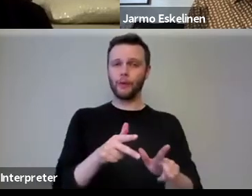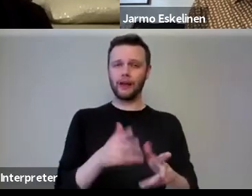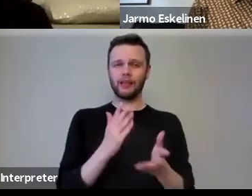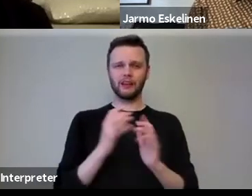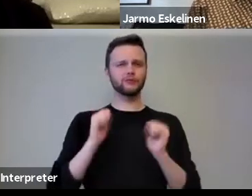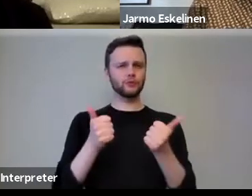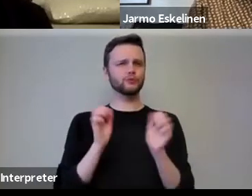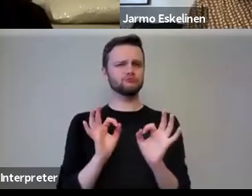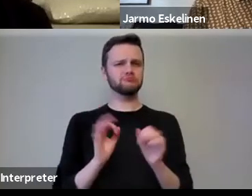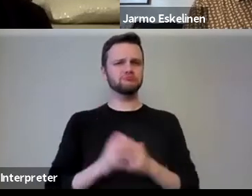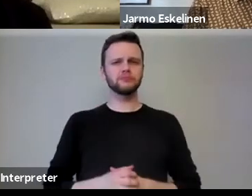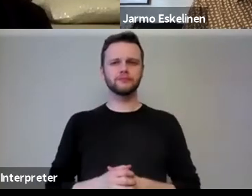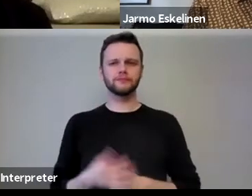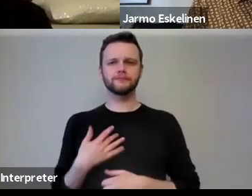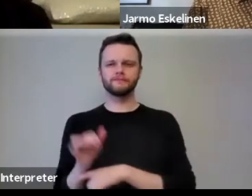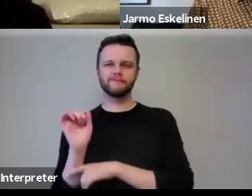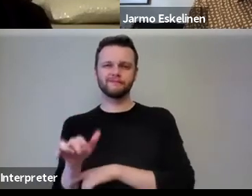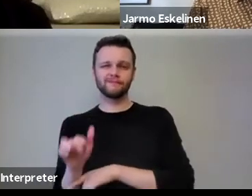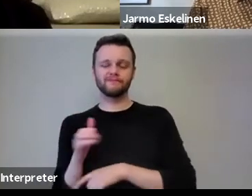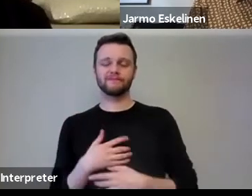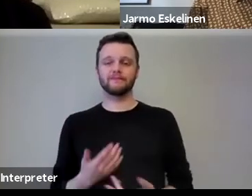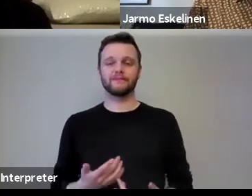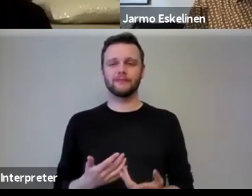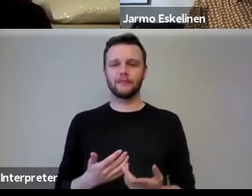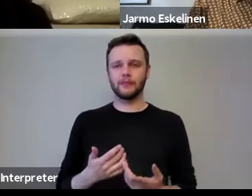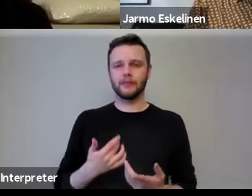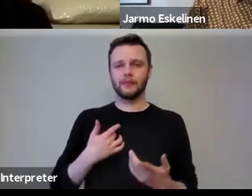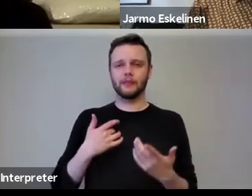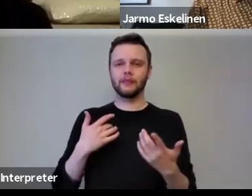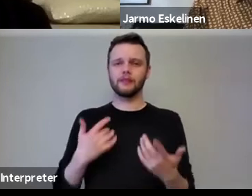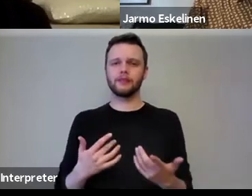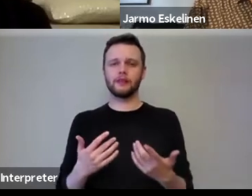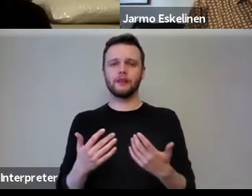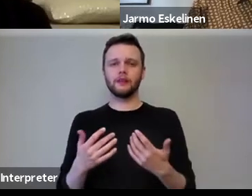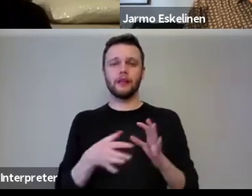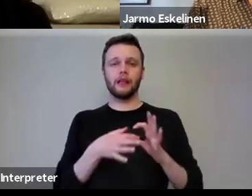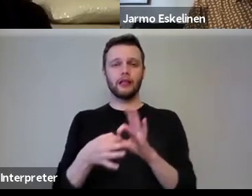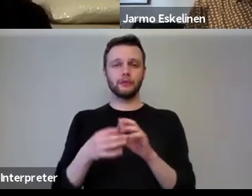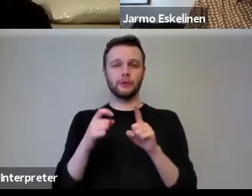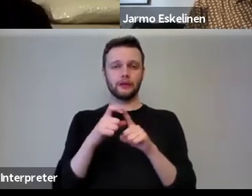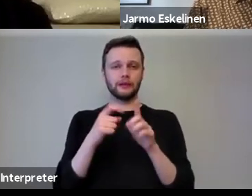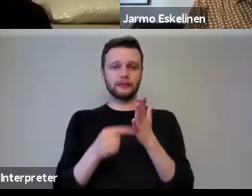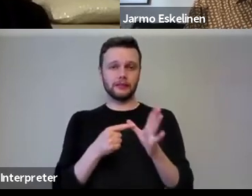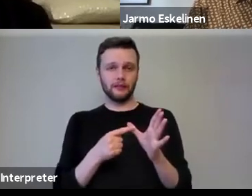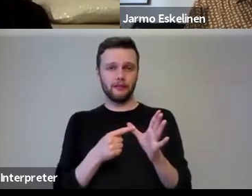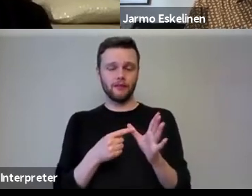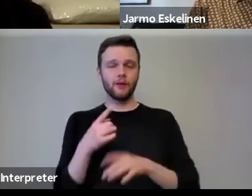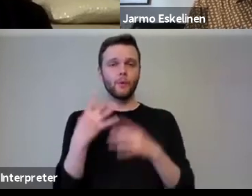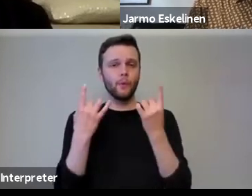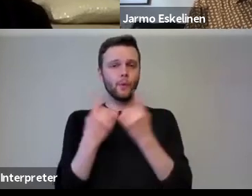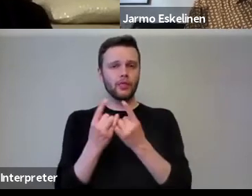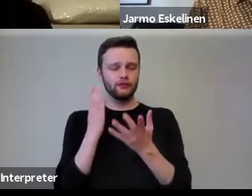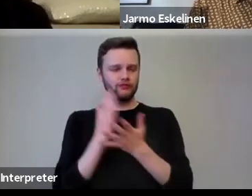thing. I think that's just to close the, uh, the, the, regarding data. One thing to, uh, to really